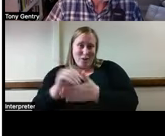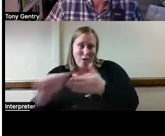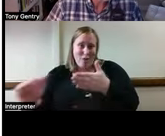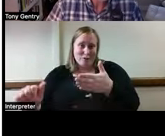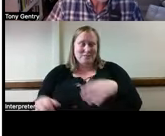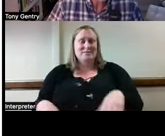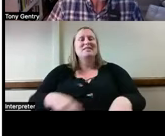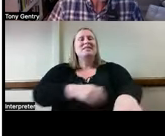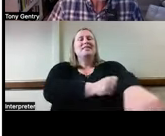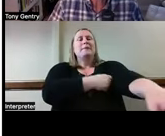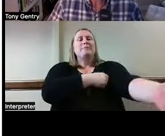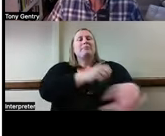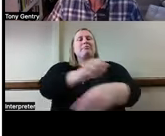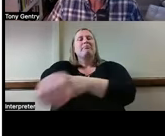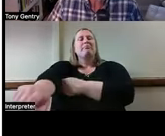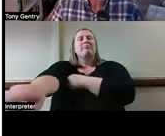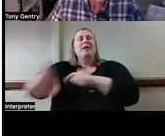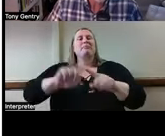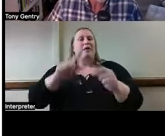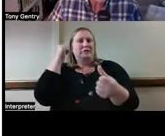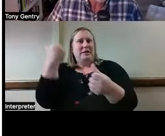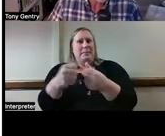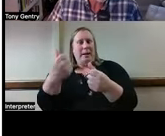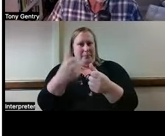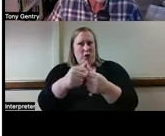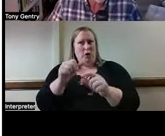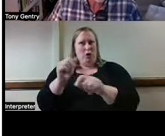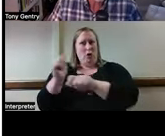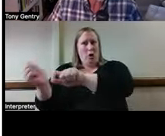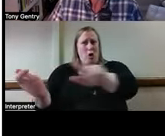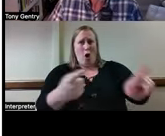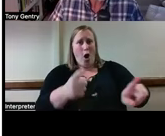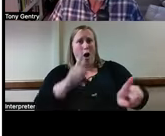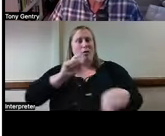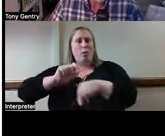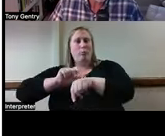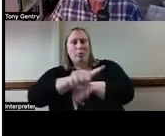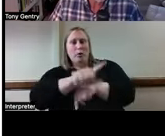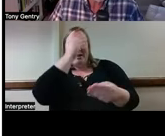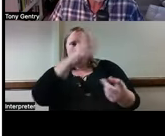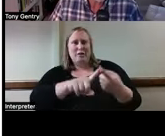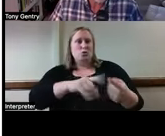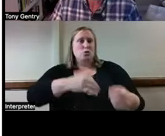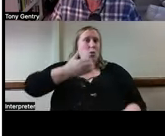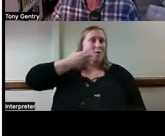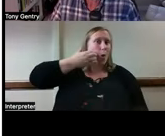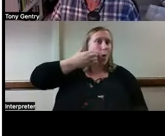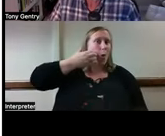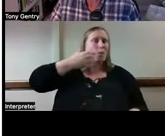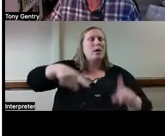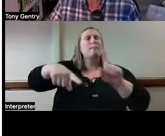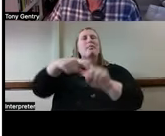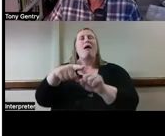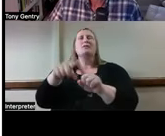are, keep in mind each one of them is sending information, not just to your phone, but sharing it to some kind of server out there on the